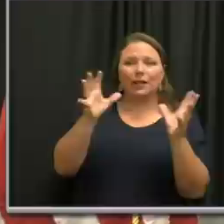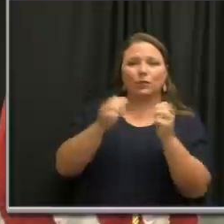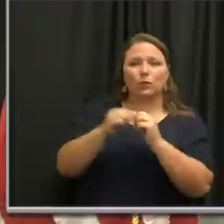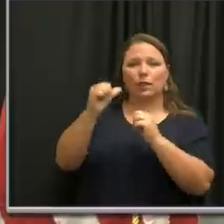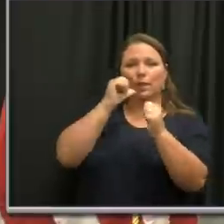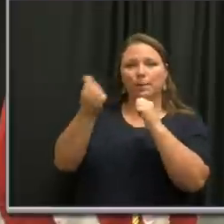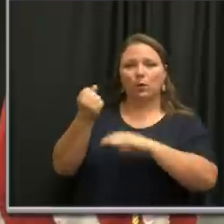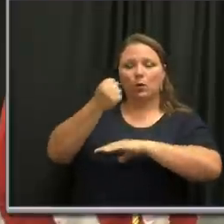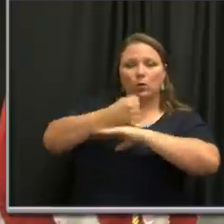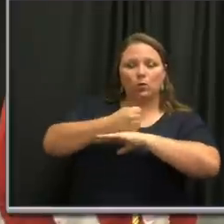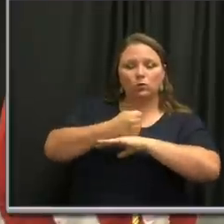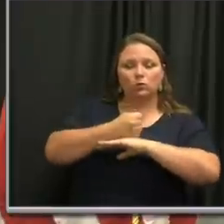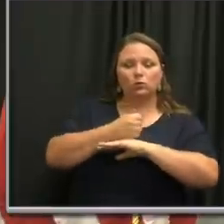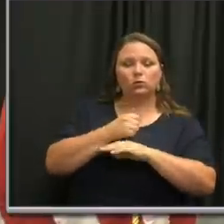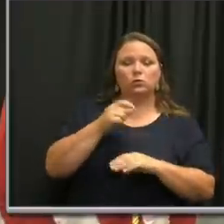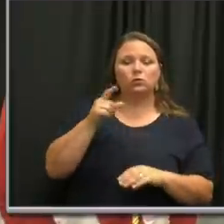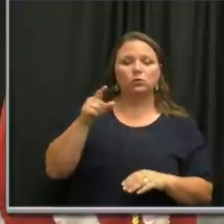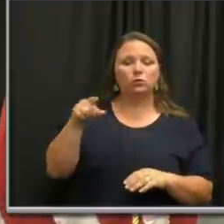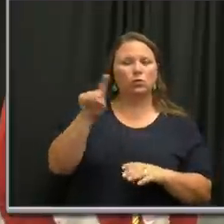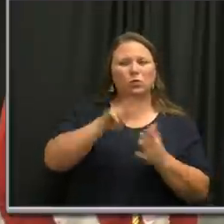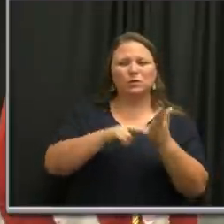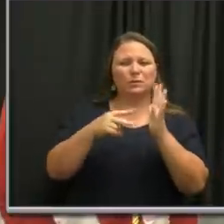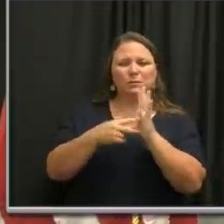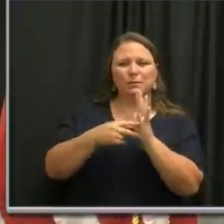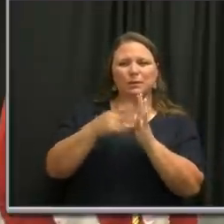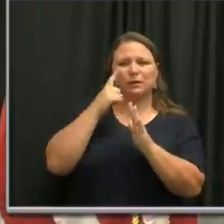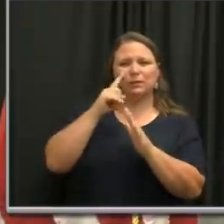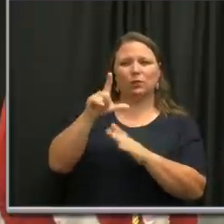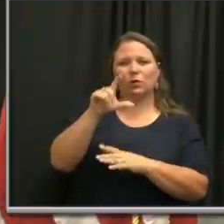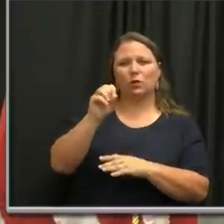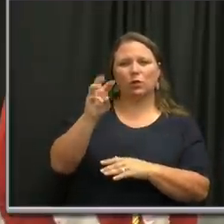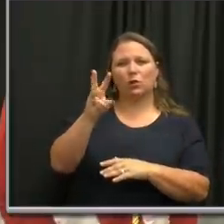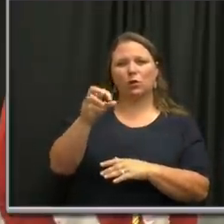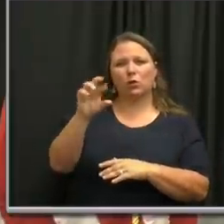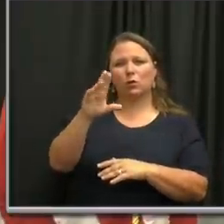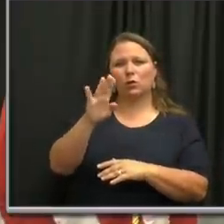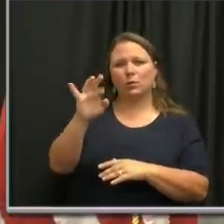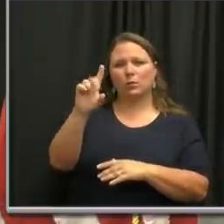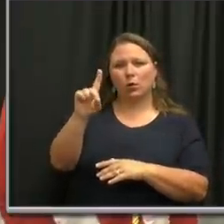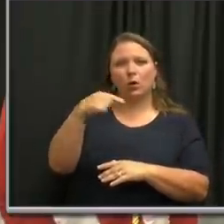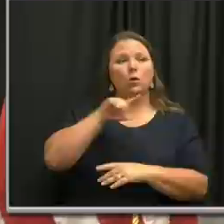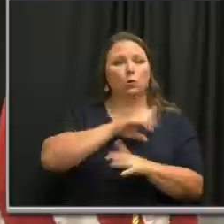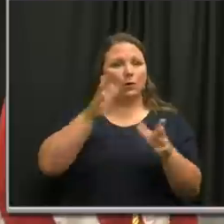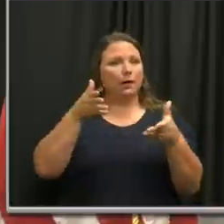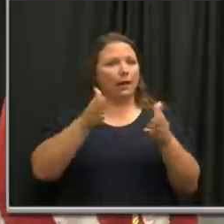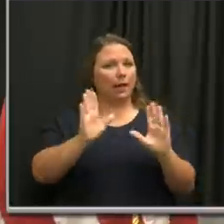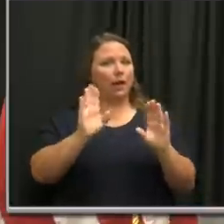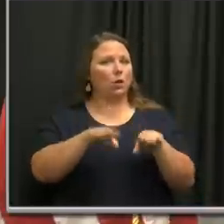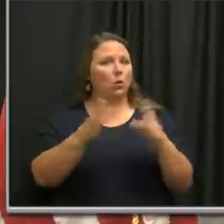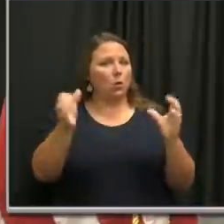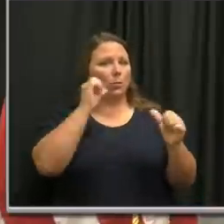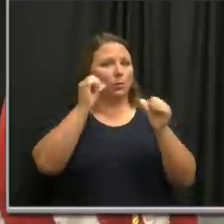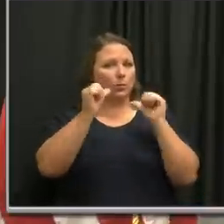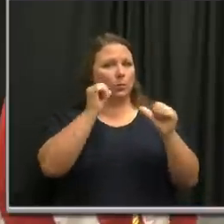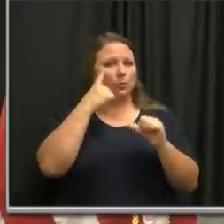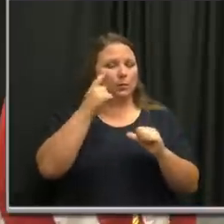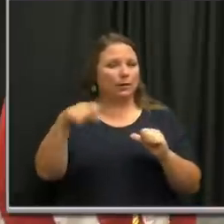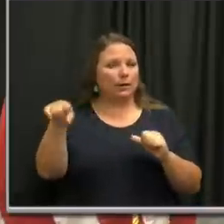closures, um, what does that mean for lower Broadway? Because we were allowed to have bars open because they